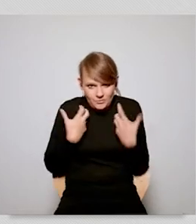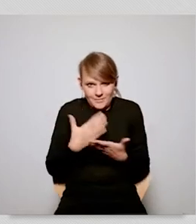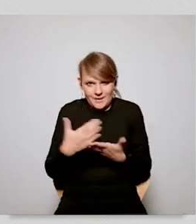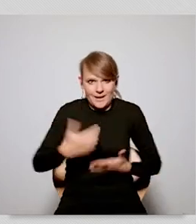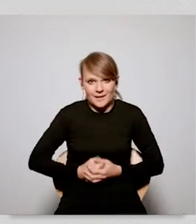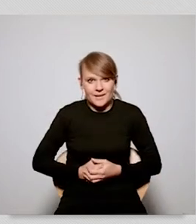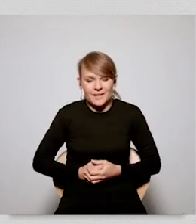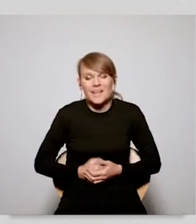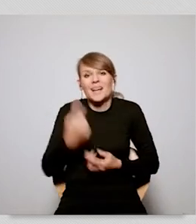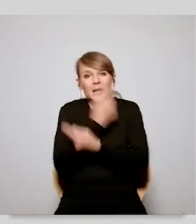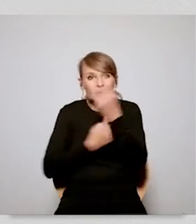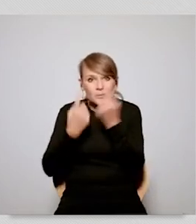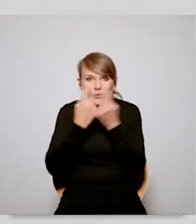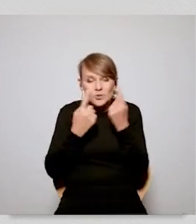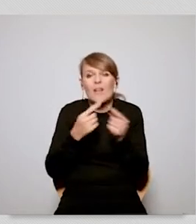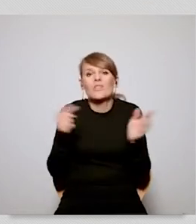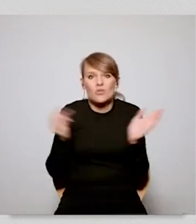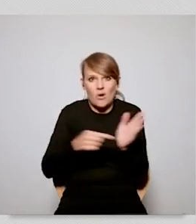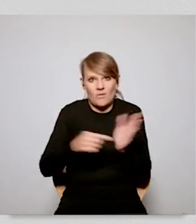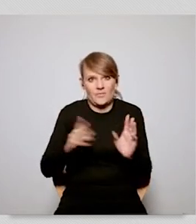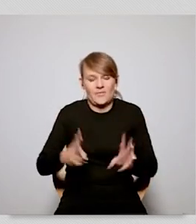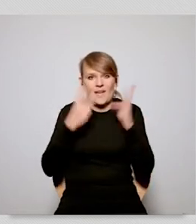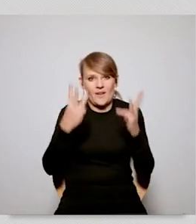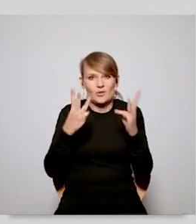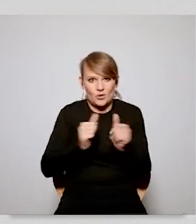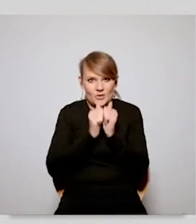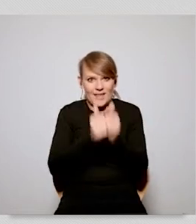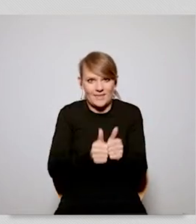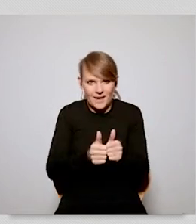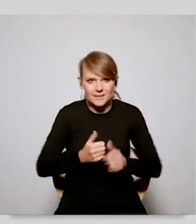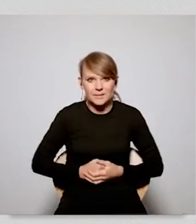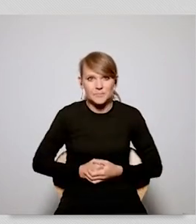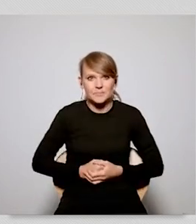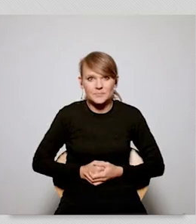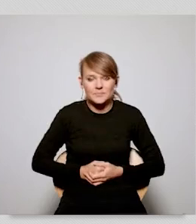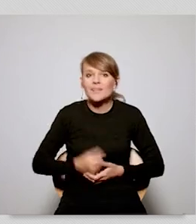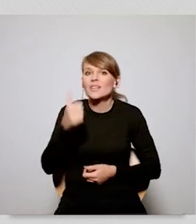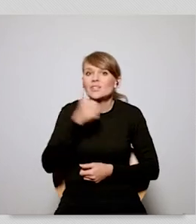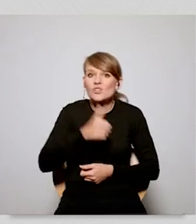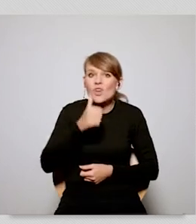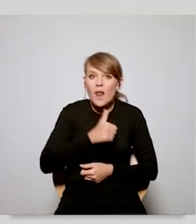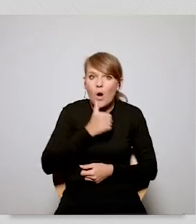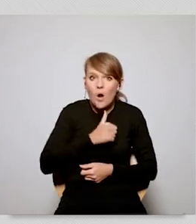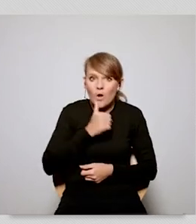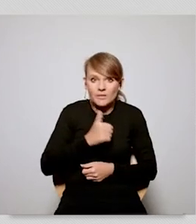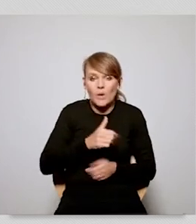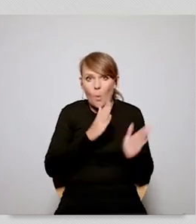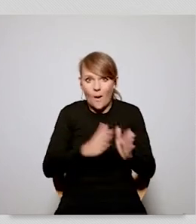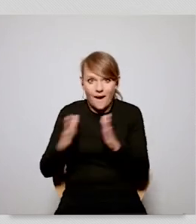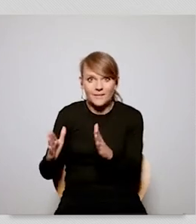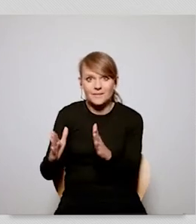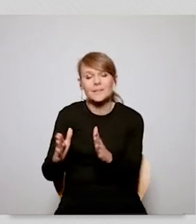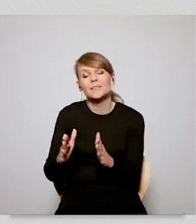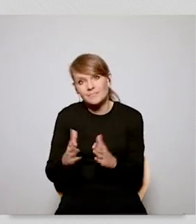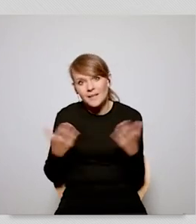energy sources for heating purposes for example i think this is task number one for us now as regards the